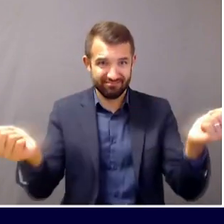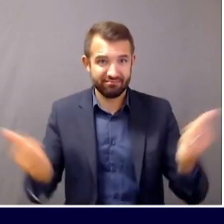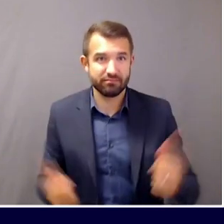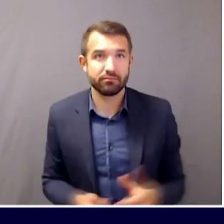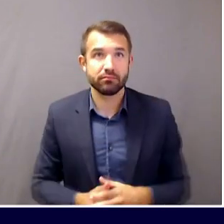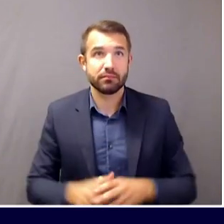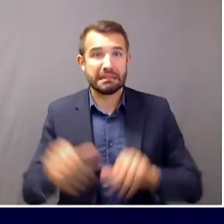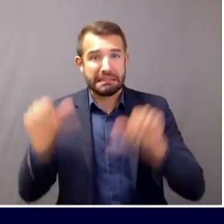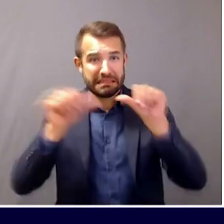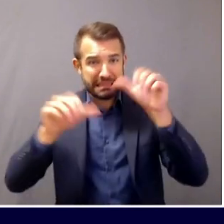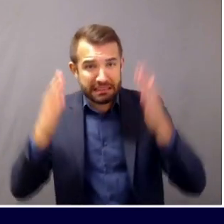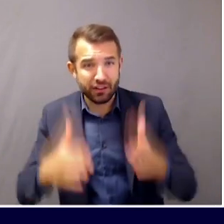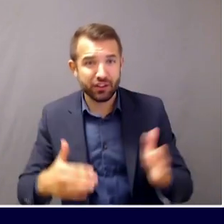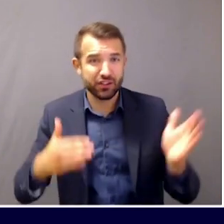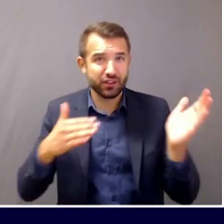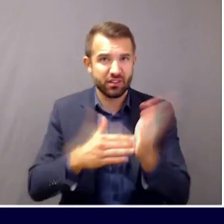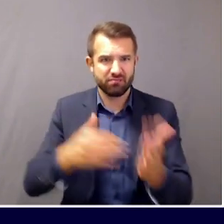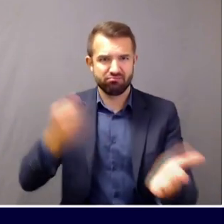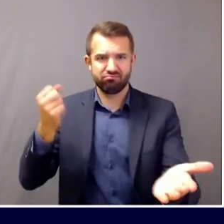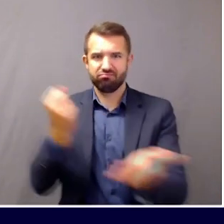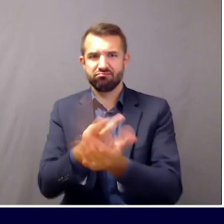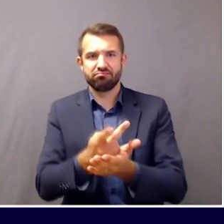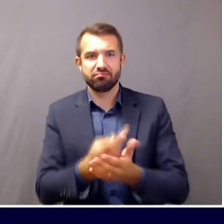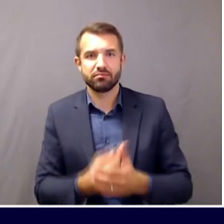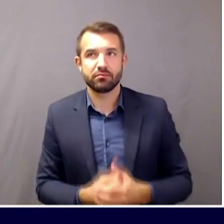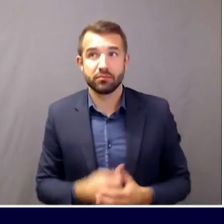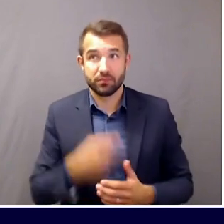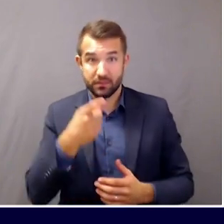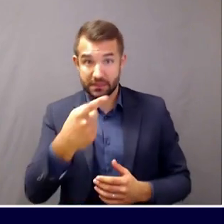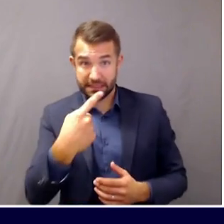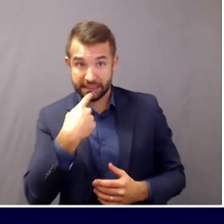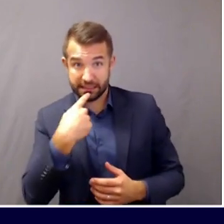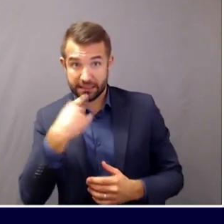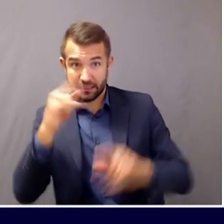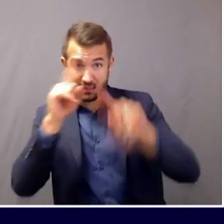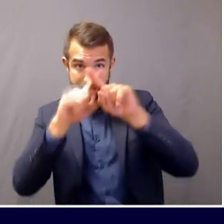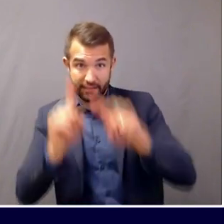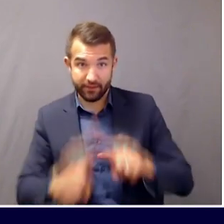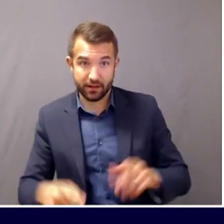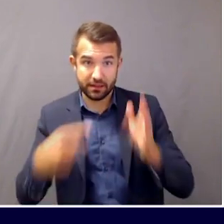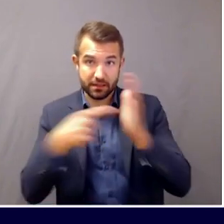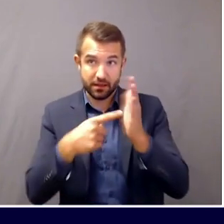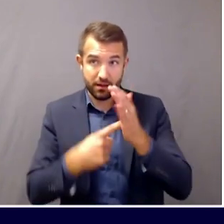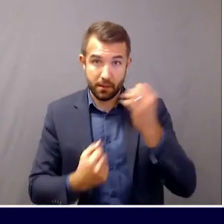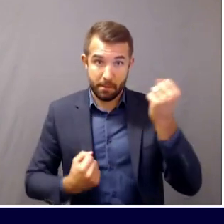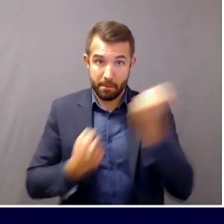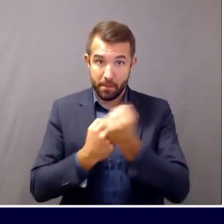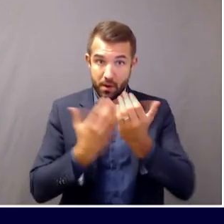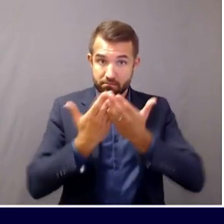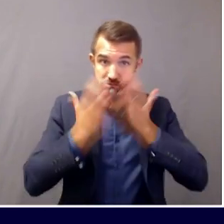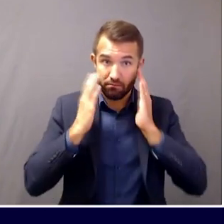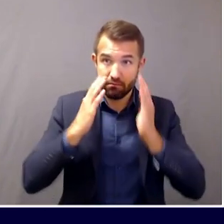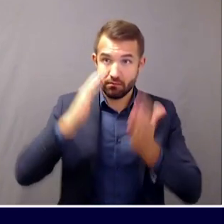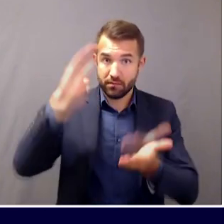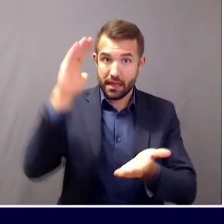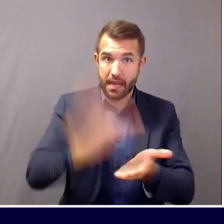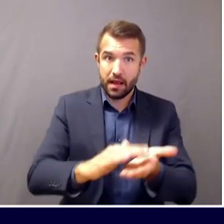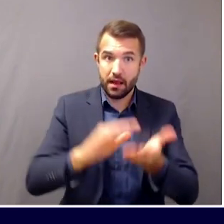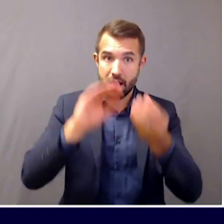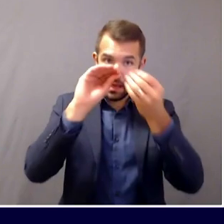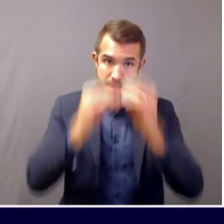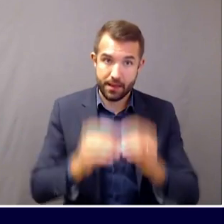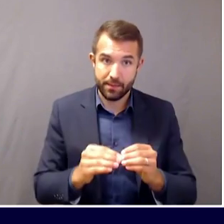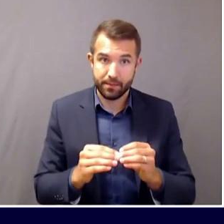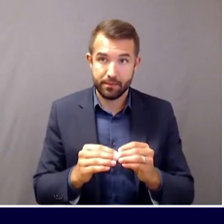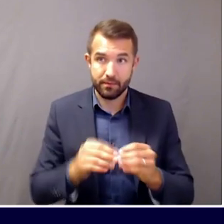that masks do reduce the rates? Is that what you're saying? That is correct. Okay. And from a listener, a